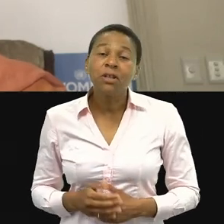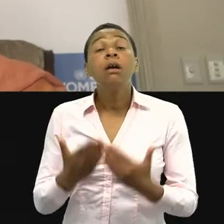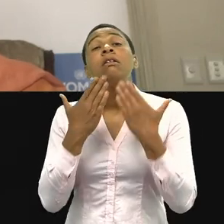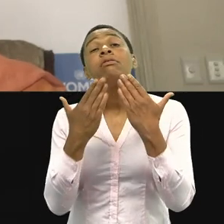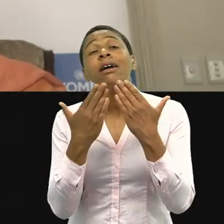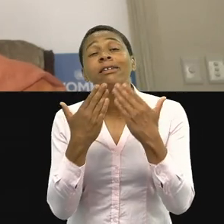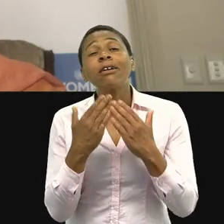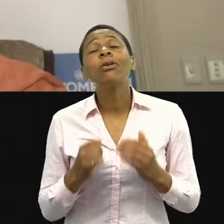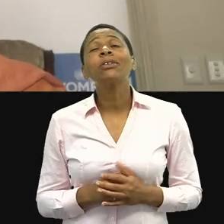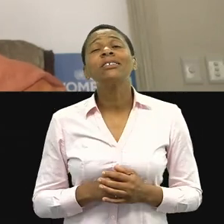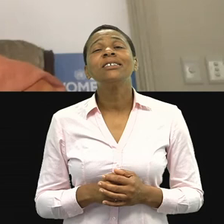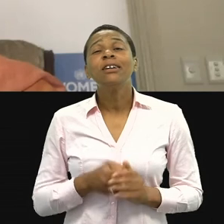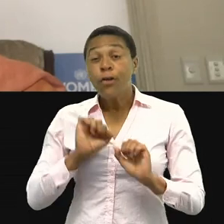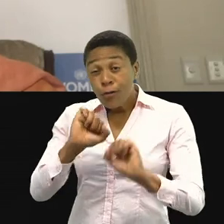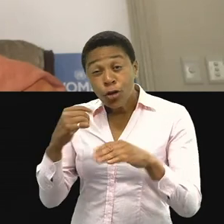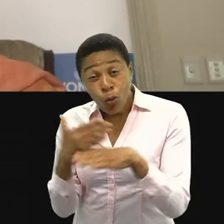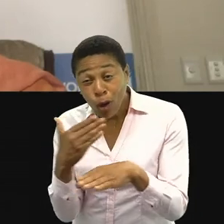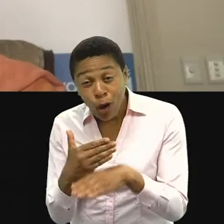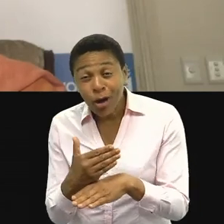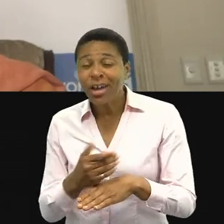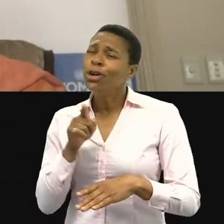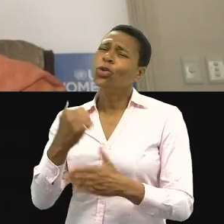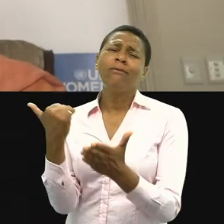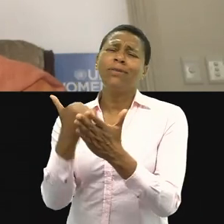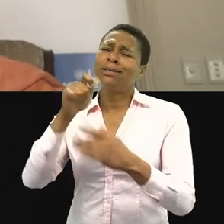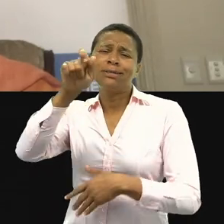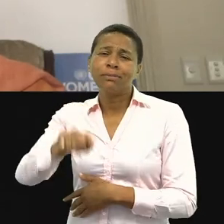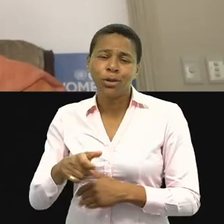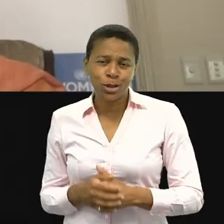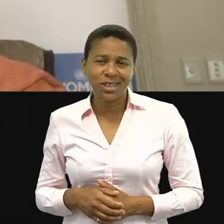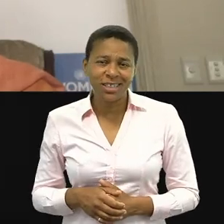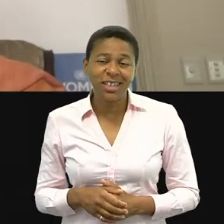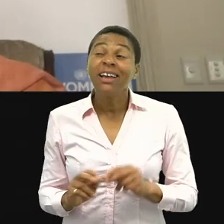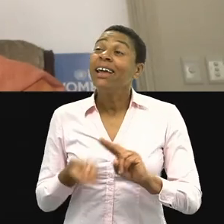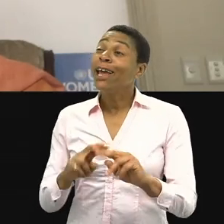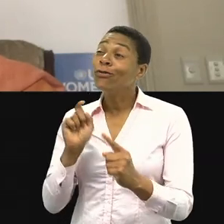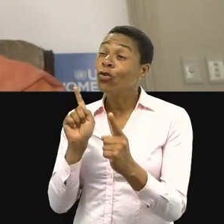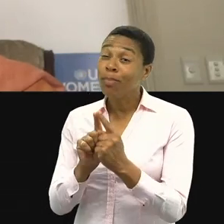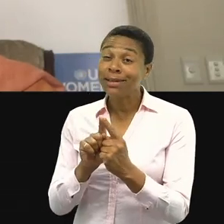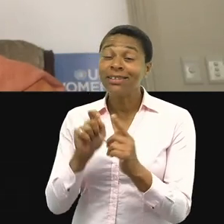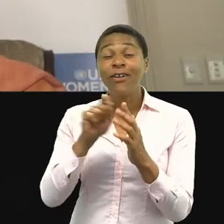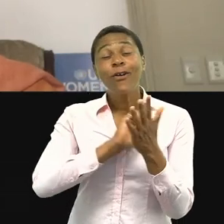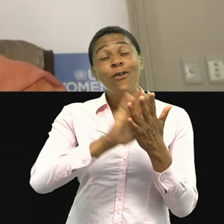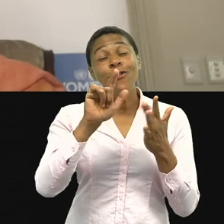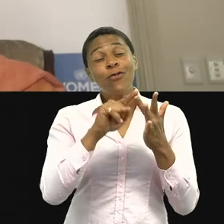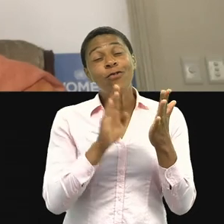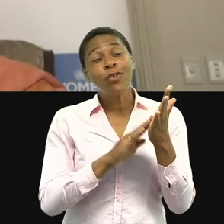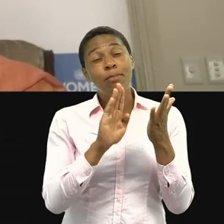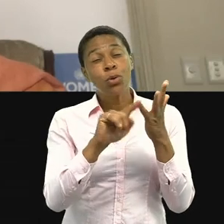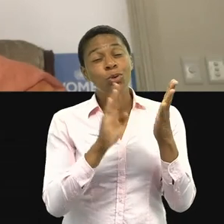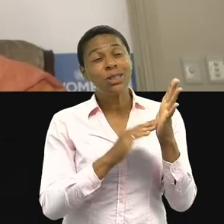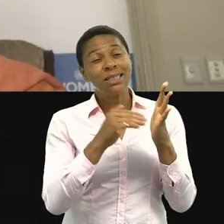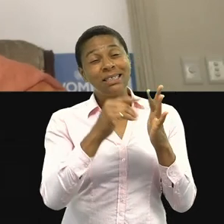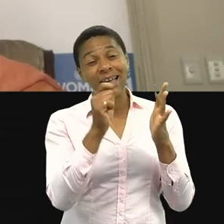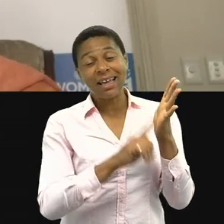Women. And that you do as a sister. You're just a great person. And anybody who's met from Zilli will know that. So you